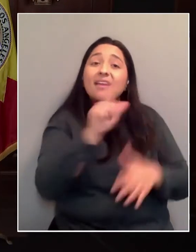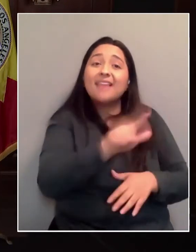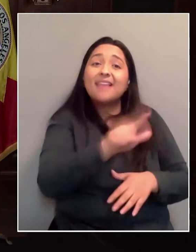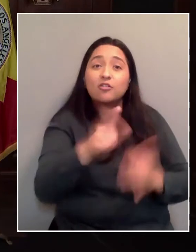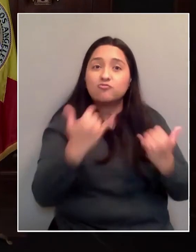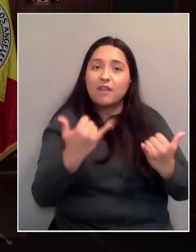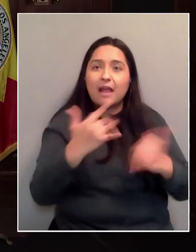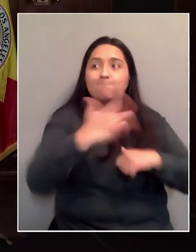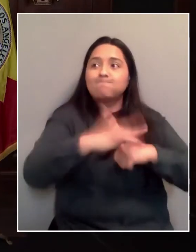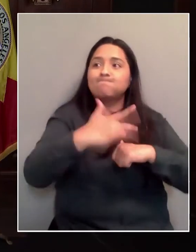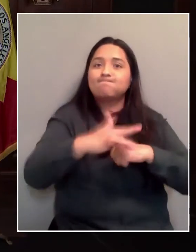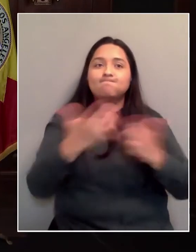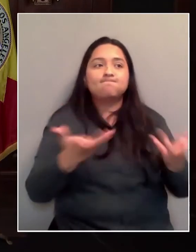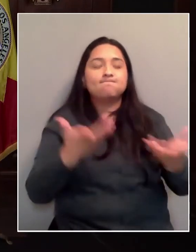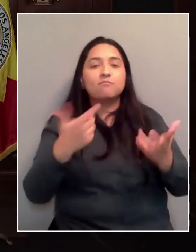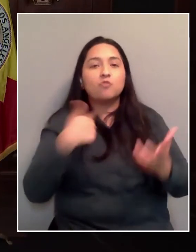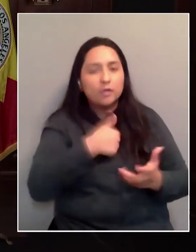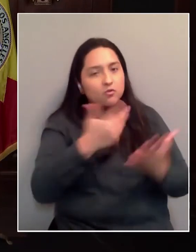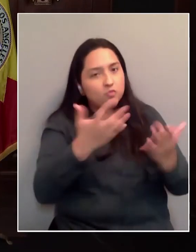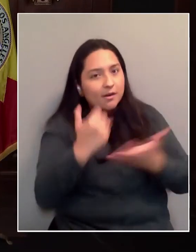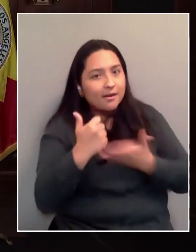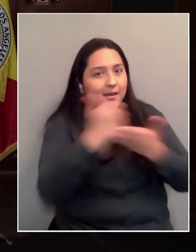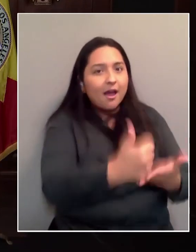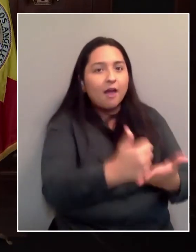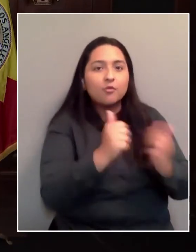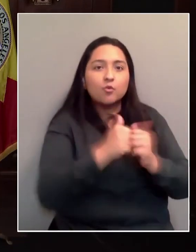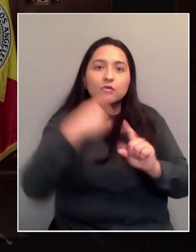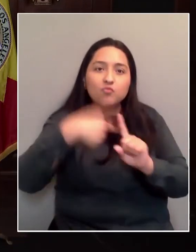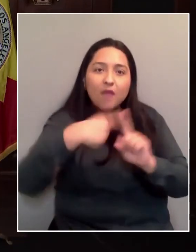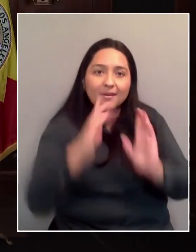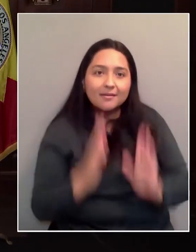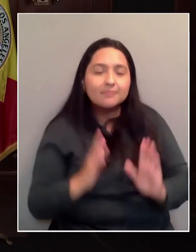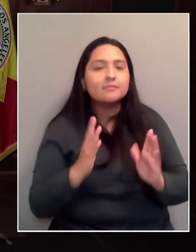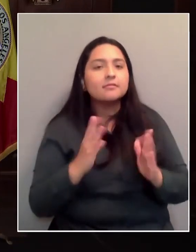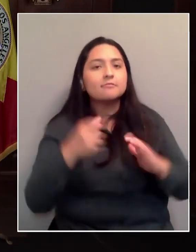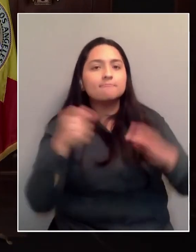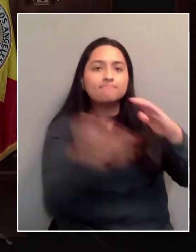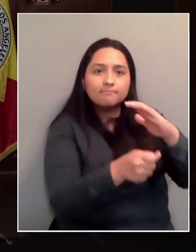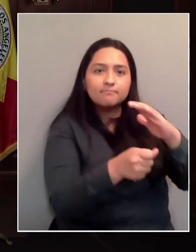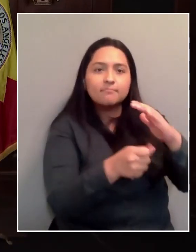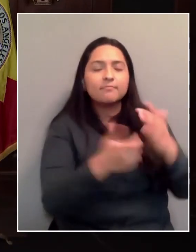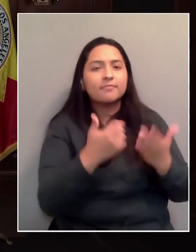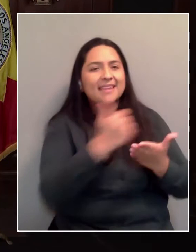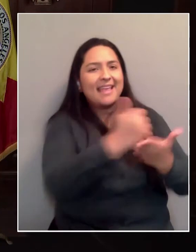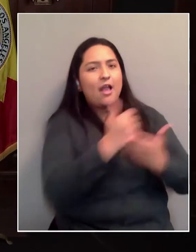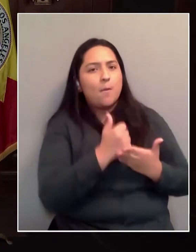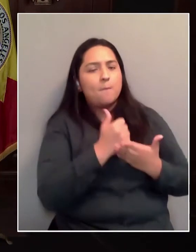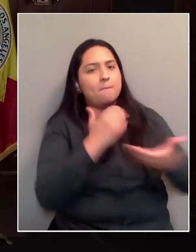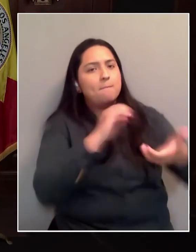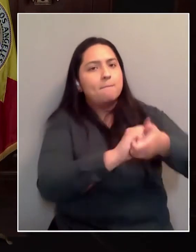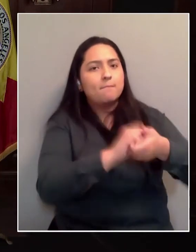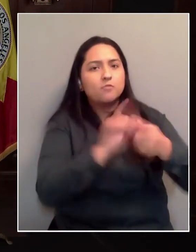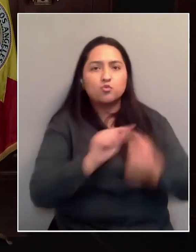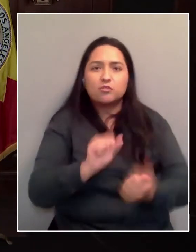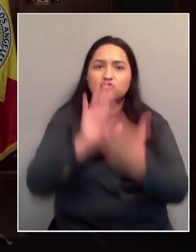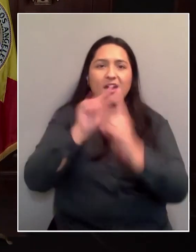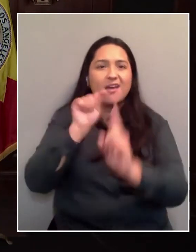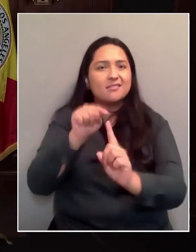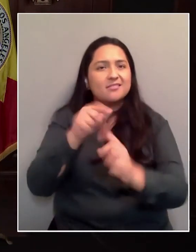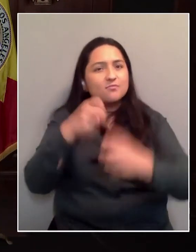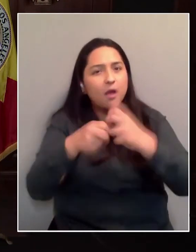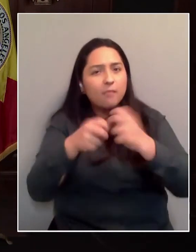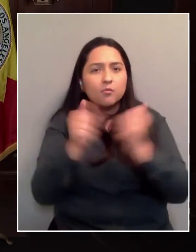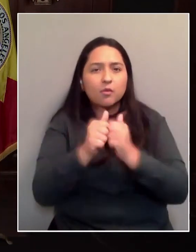rental supply. We want you to have great tenants and help us address a problem we all face, that of our unhoused. So working with PATH,